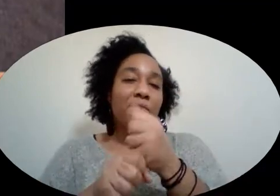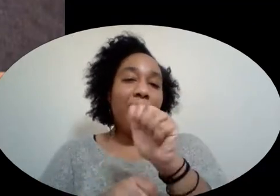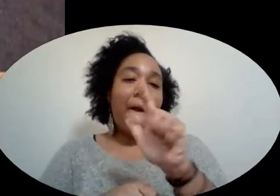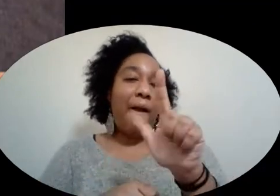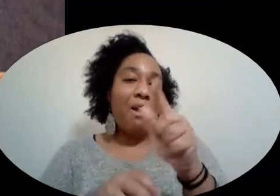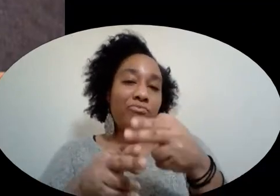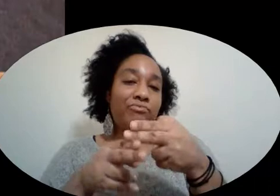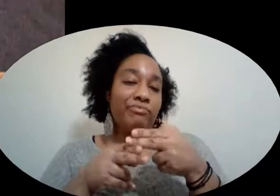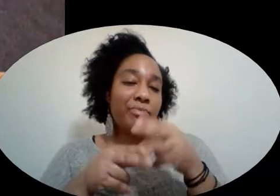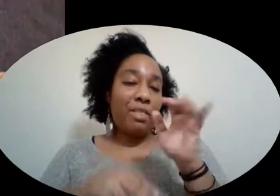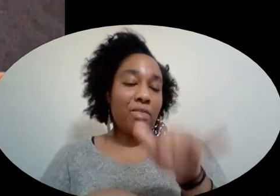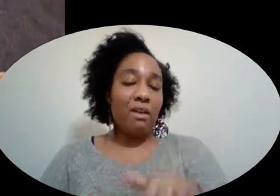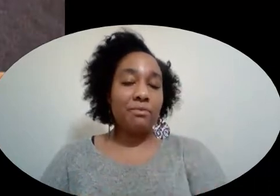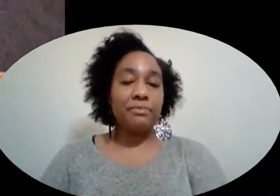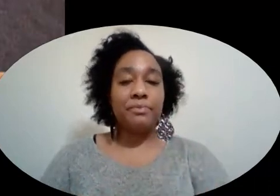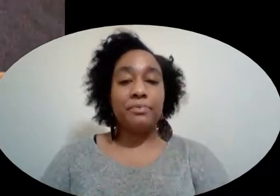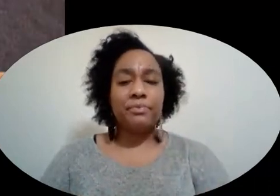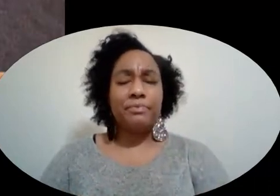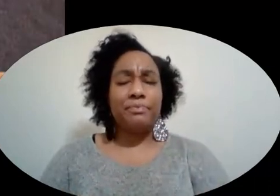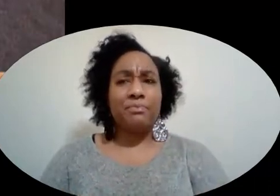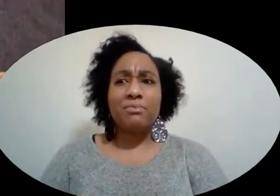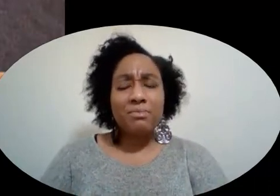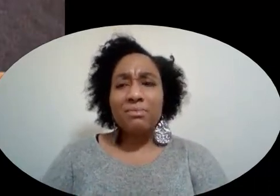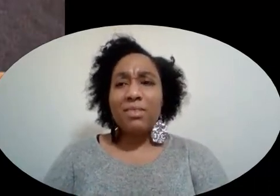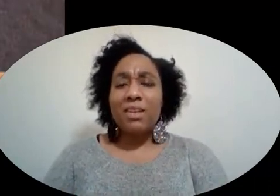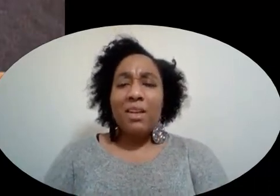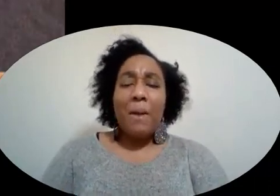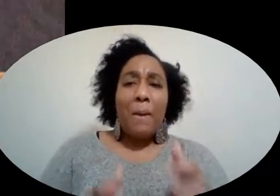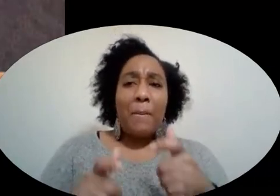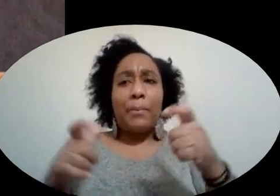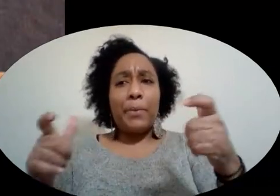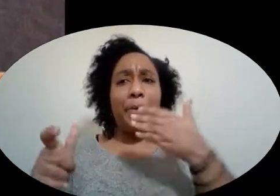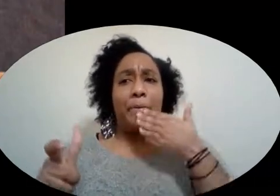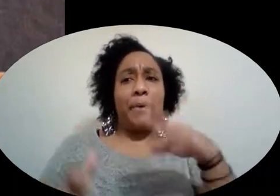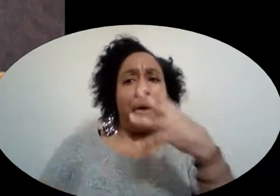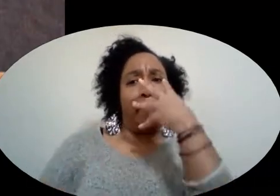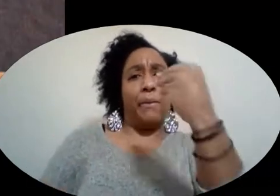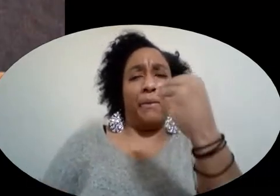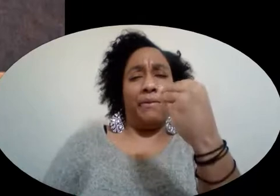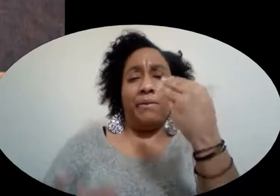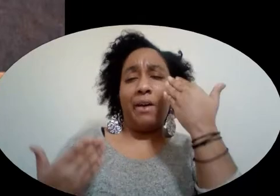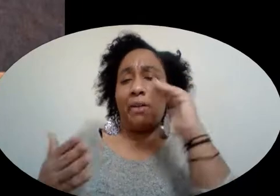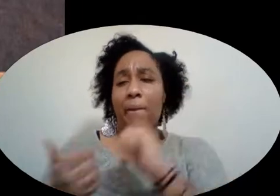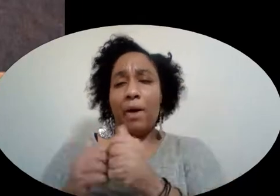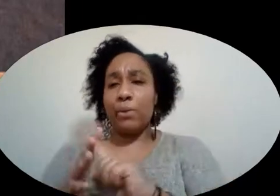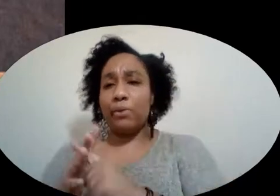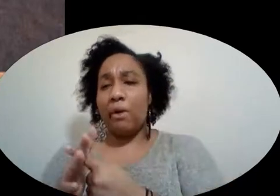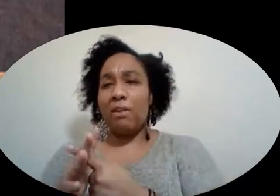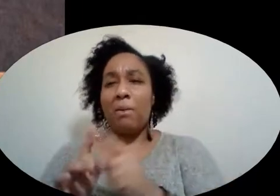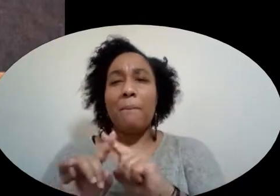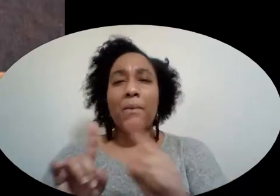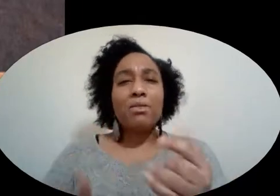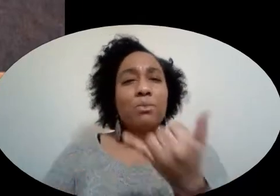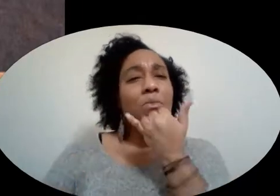don't know how this whole big bad wolf thing got started But it's all wrong